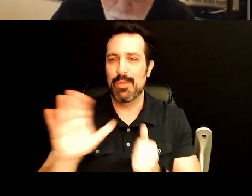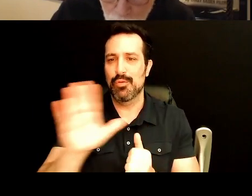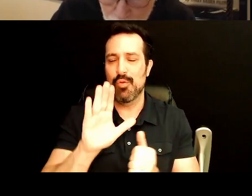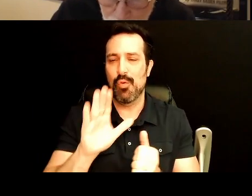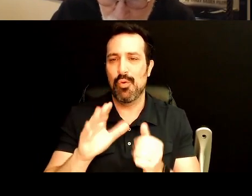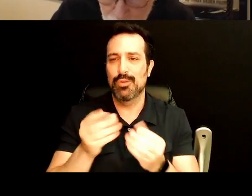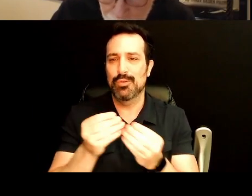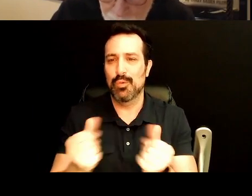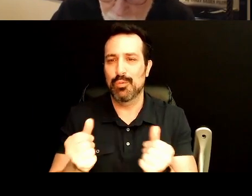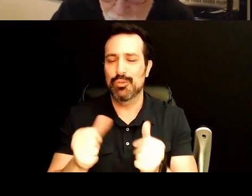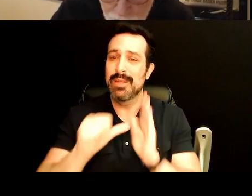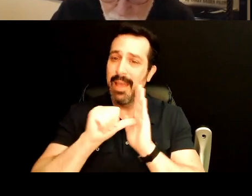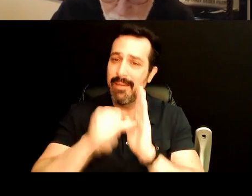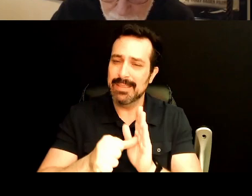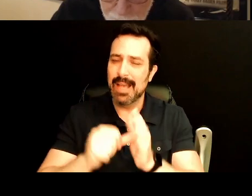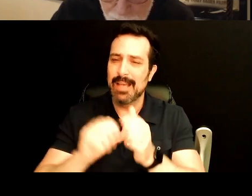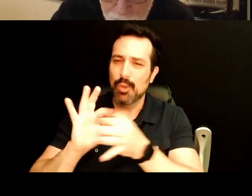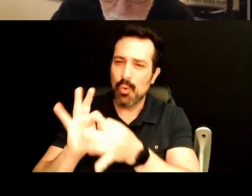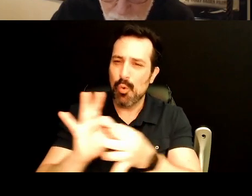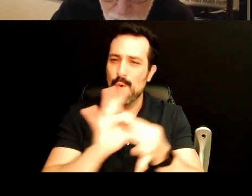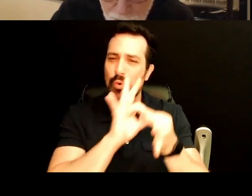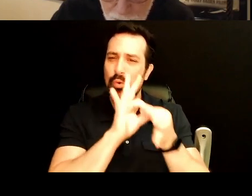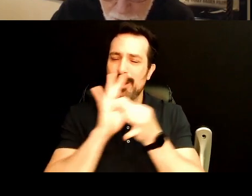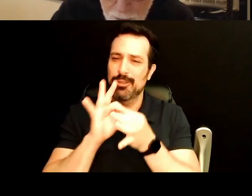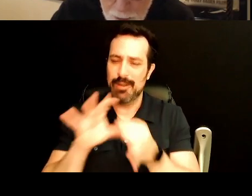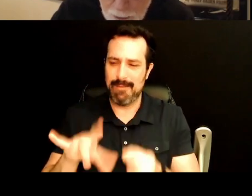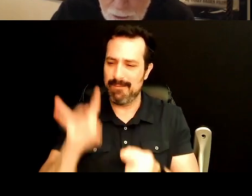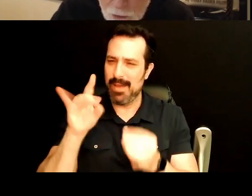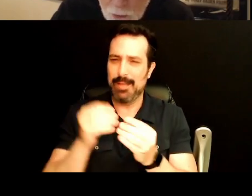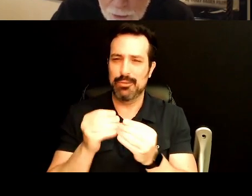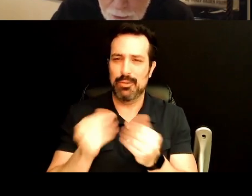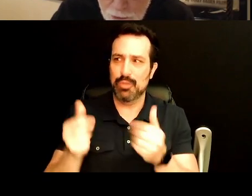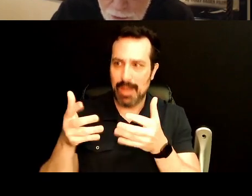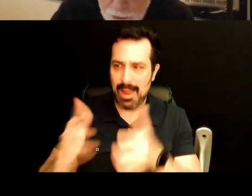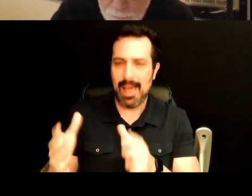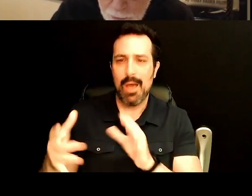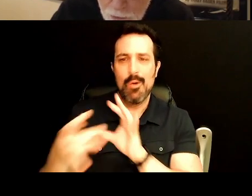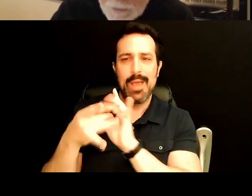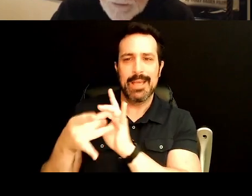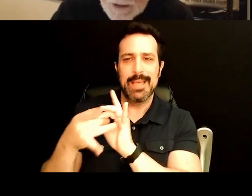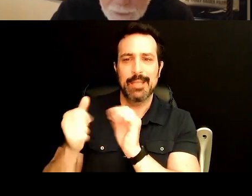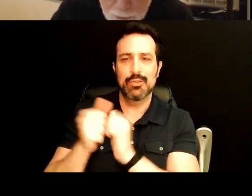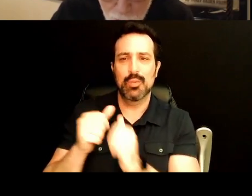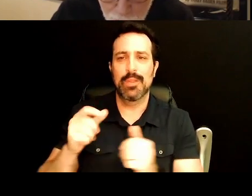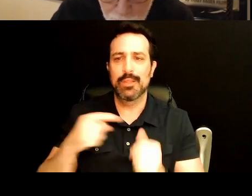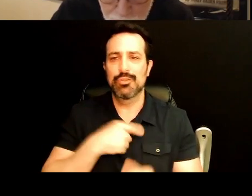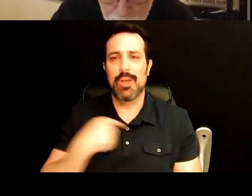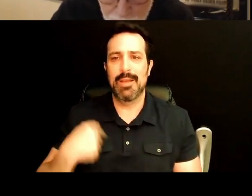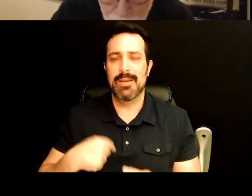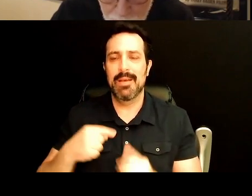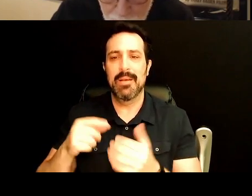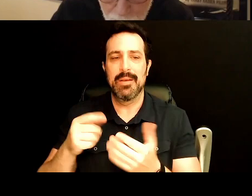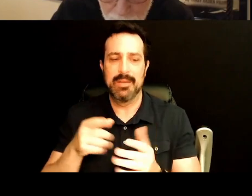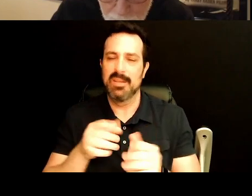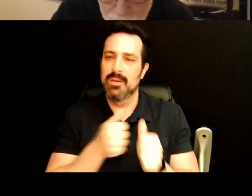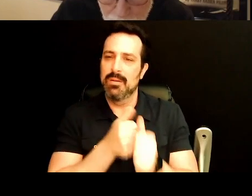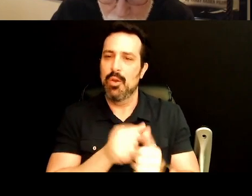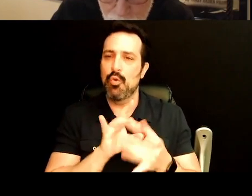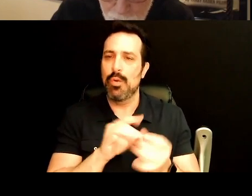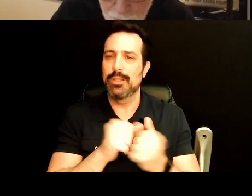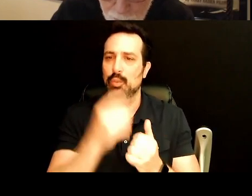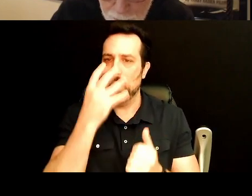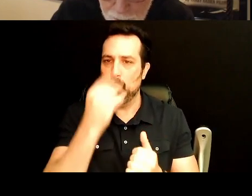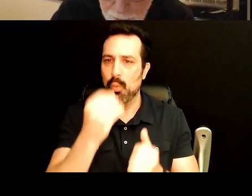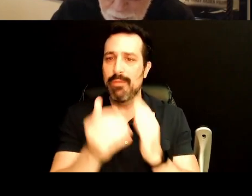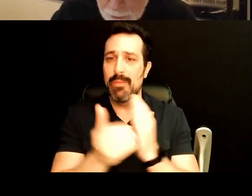Emphasize coordination. Find a solution that permits engaging China in coordination, an approach permitted by the Wolf Amendment. We're at a